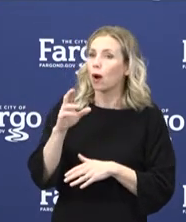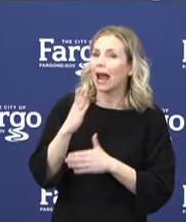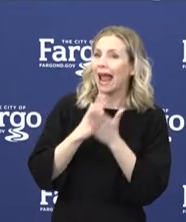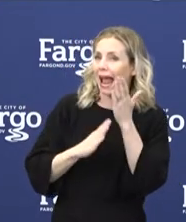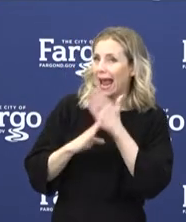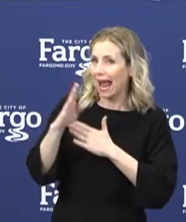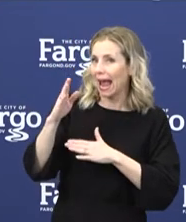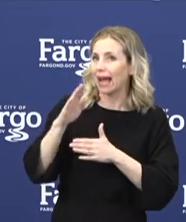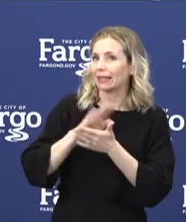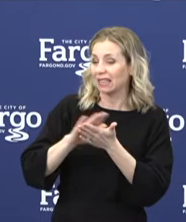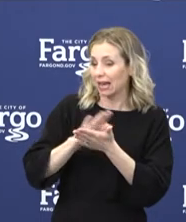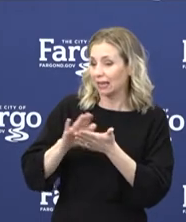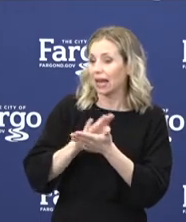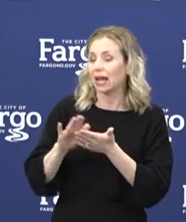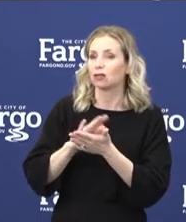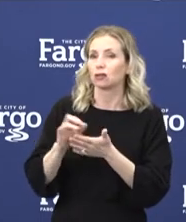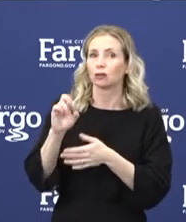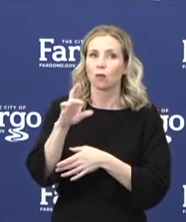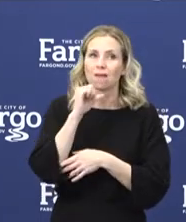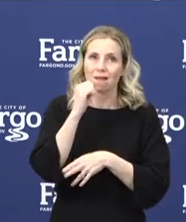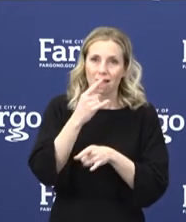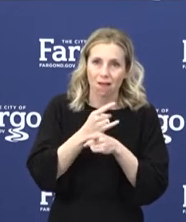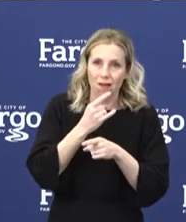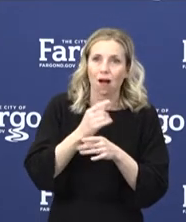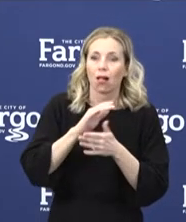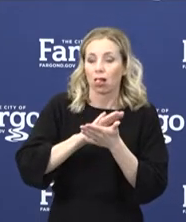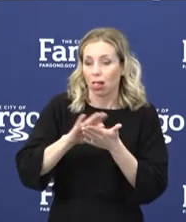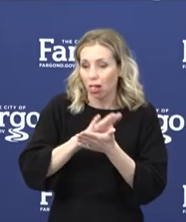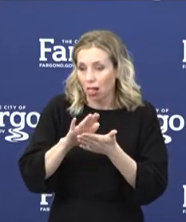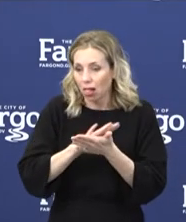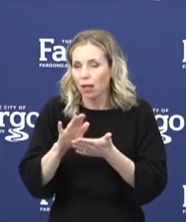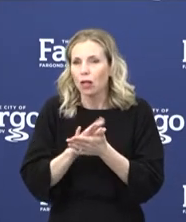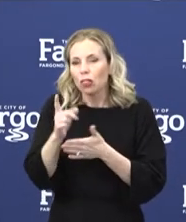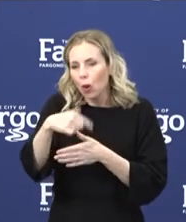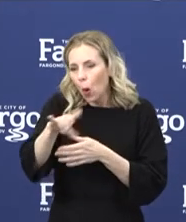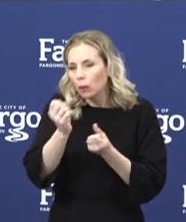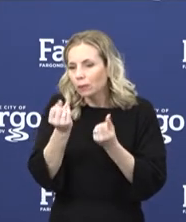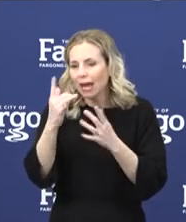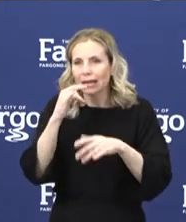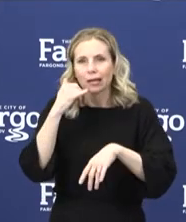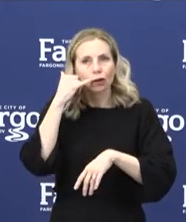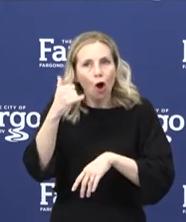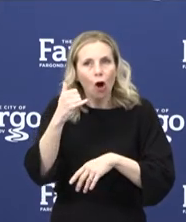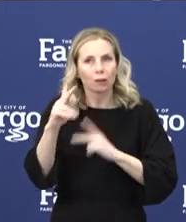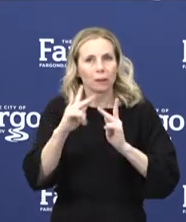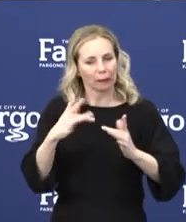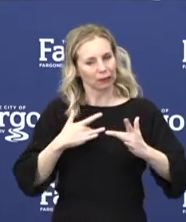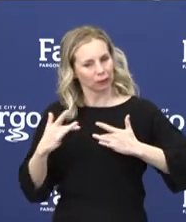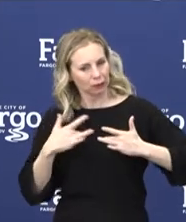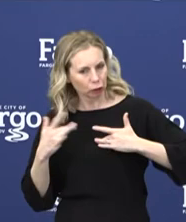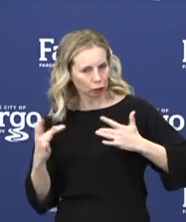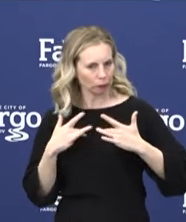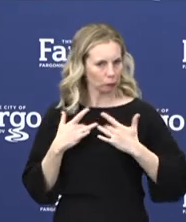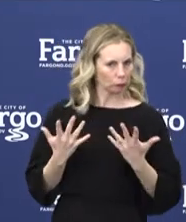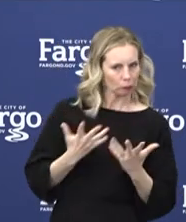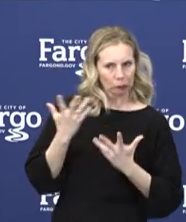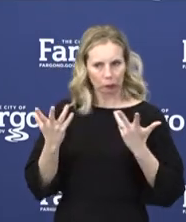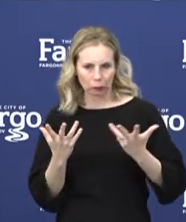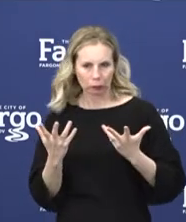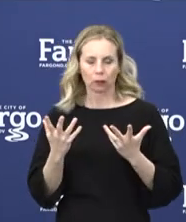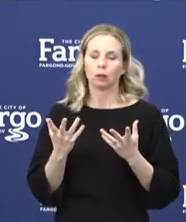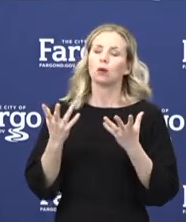non-alcohol disinfectants were also many of the calls. So we want people to remember to prevent